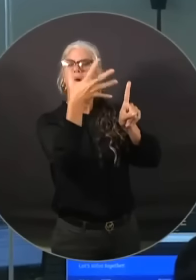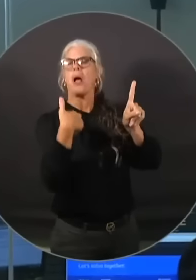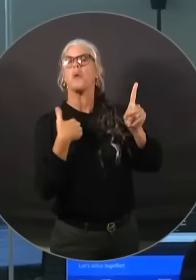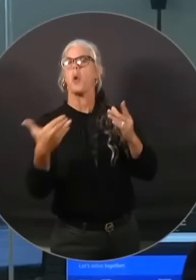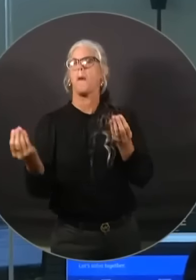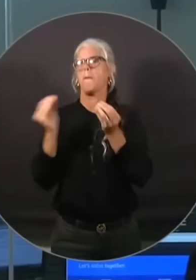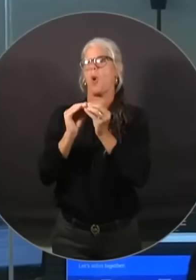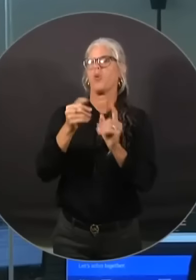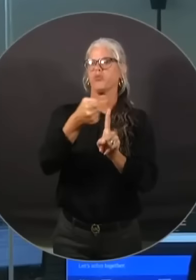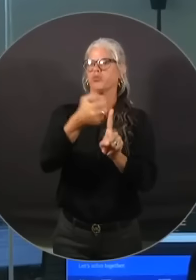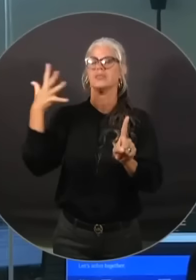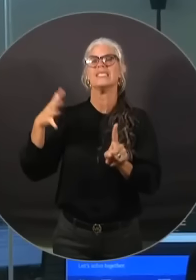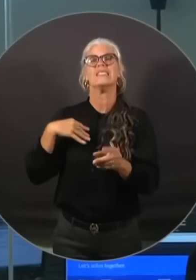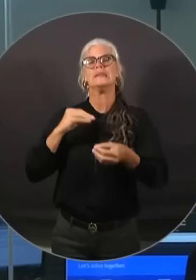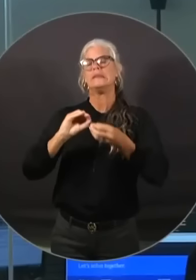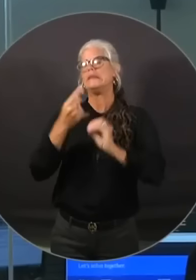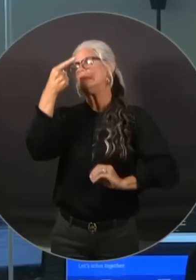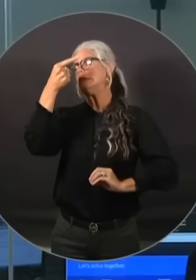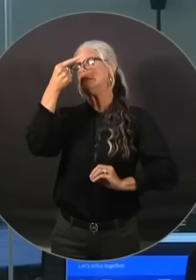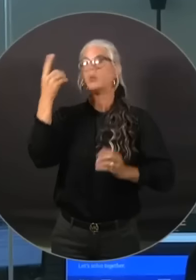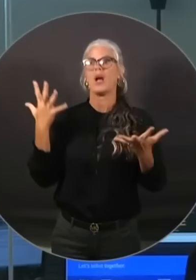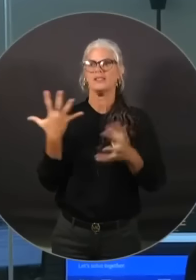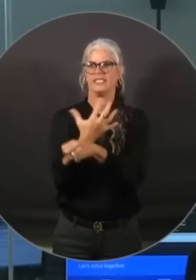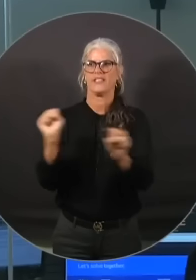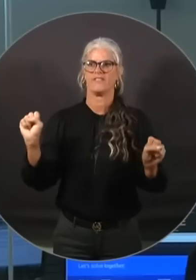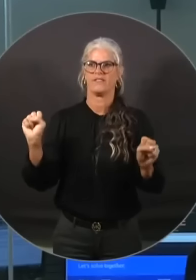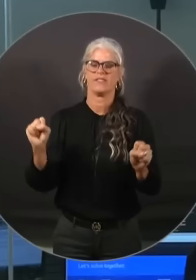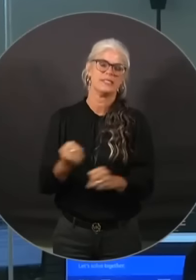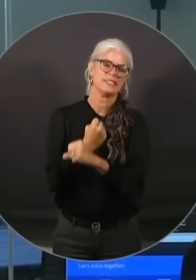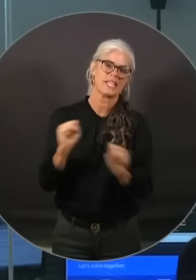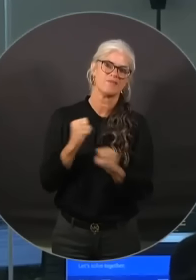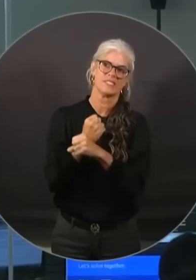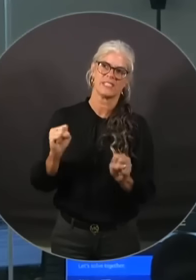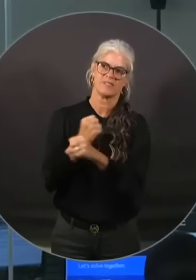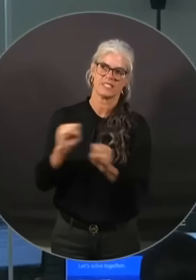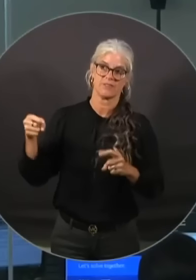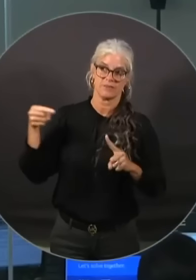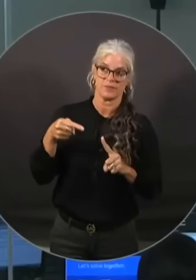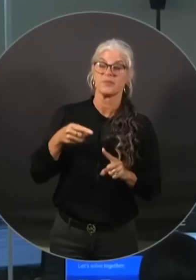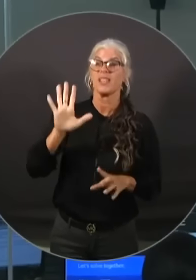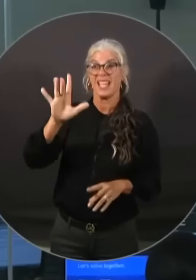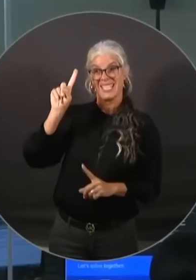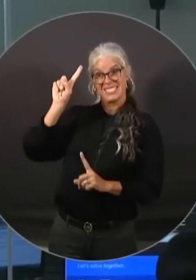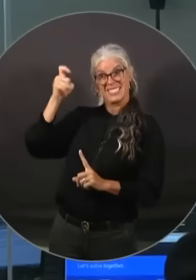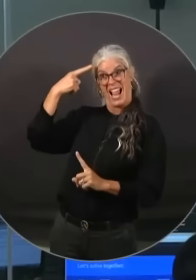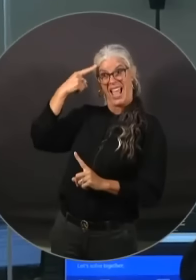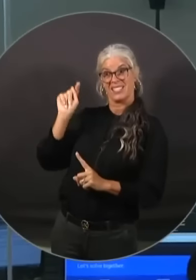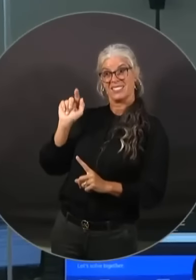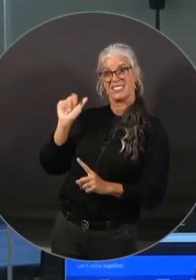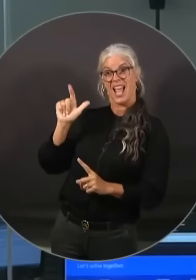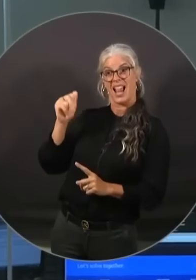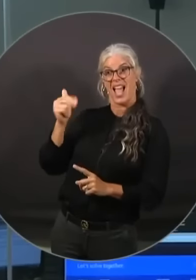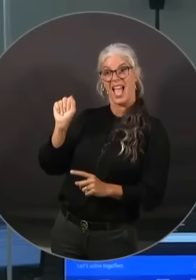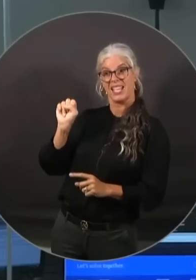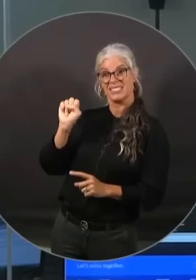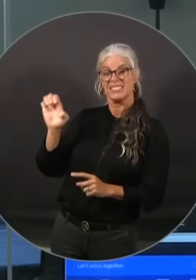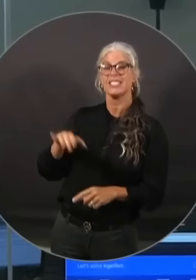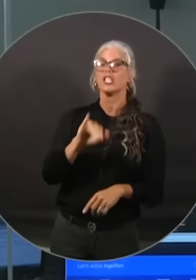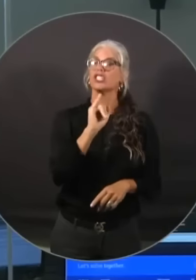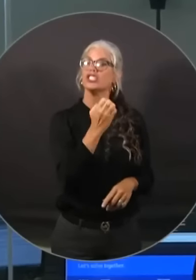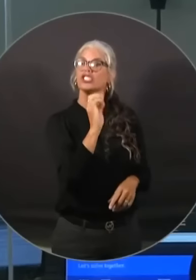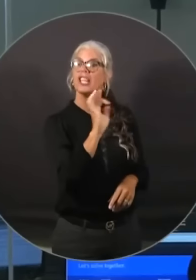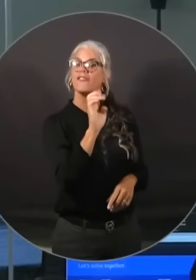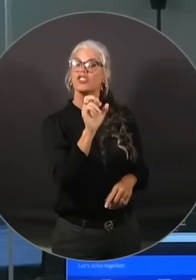safety, safety. We're starting to enter places like Tallahassee, Jefferson County. It'll very quickly become